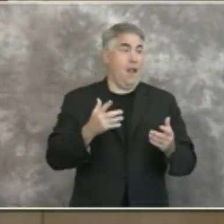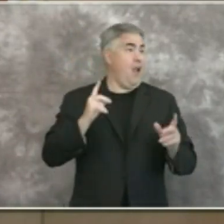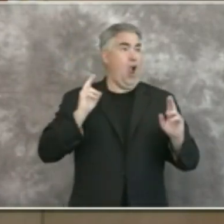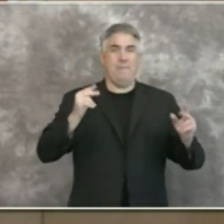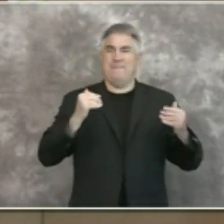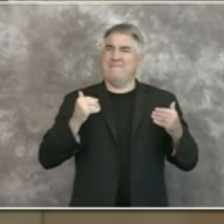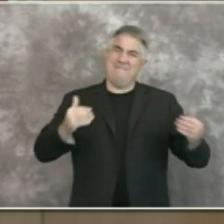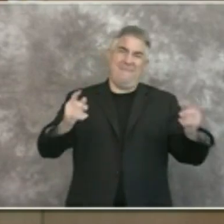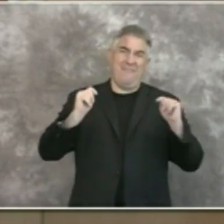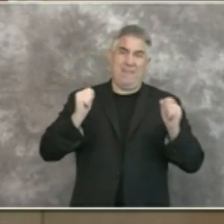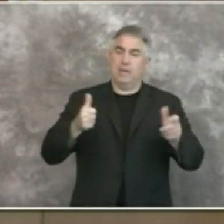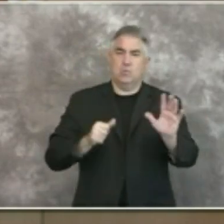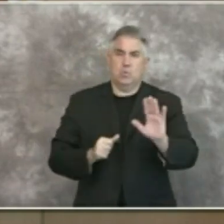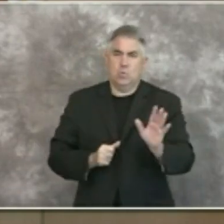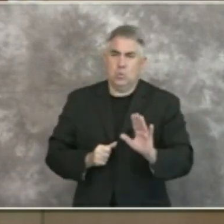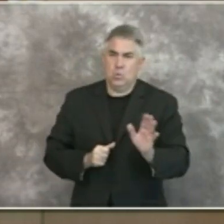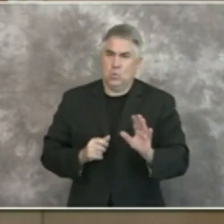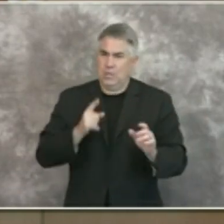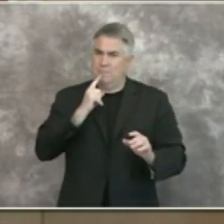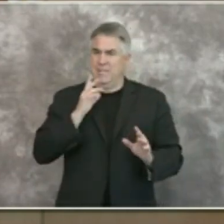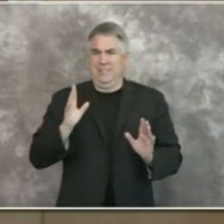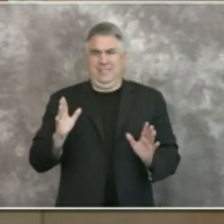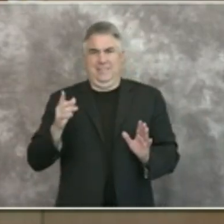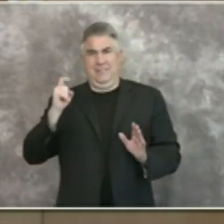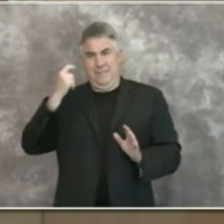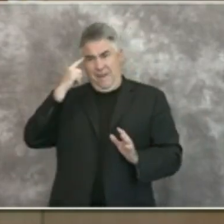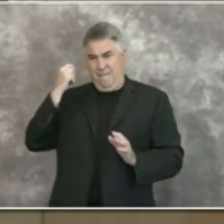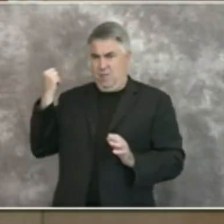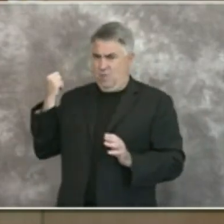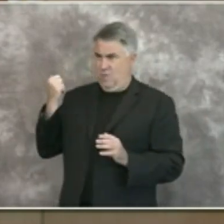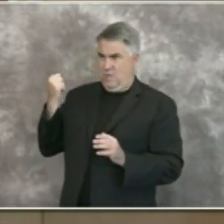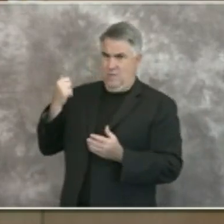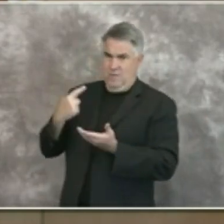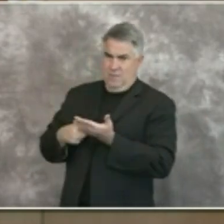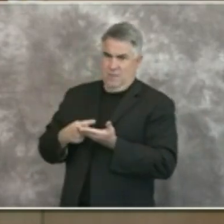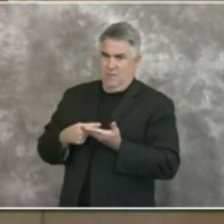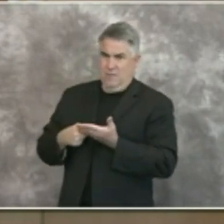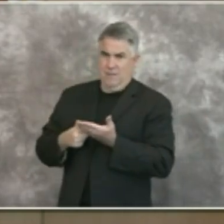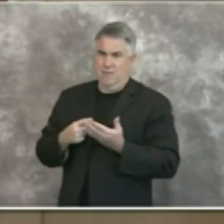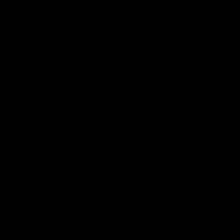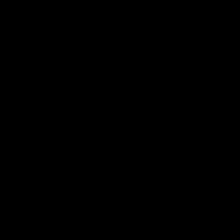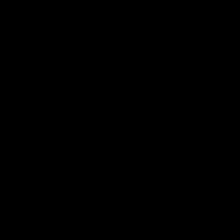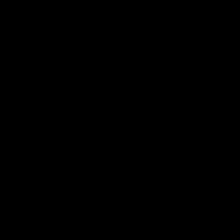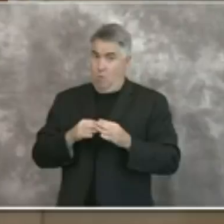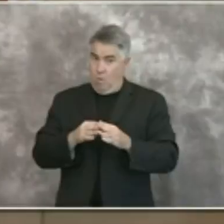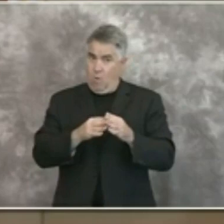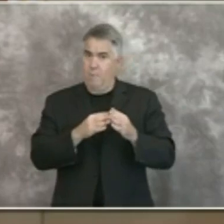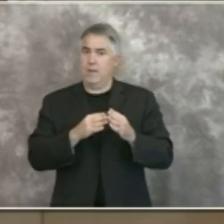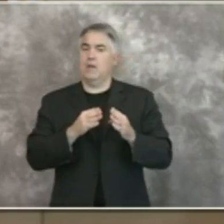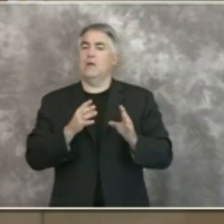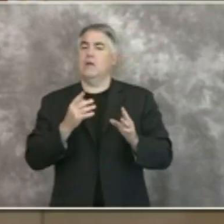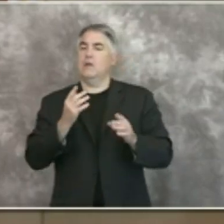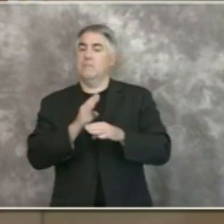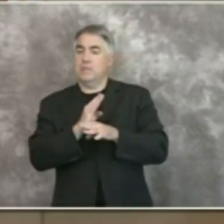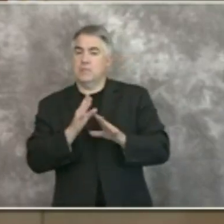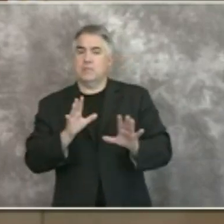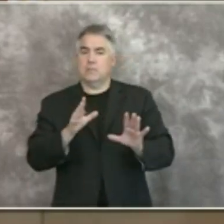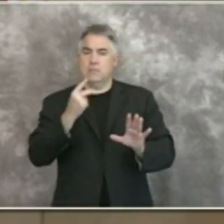governor has said many times it's more like turning to Denver where we actually open up more business activities.